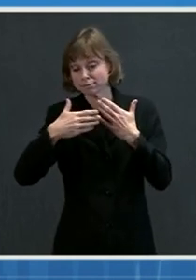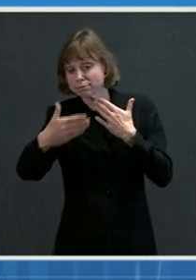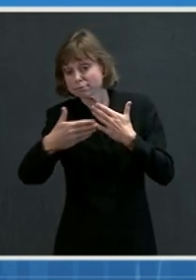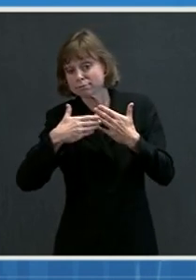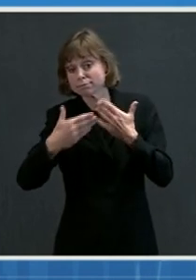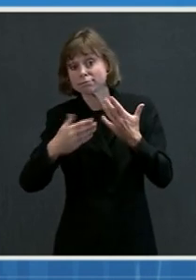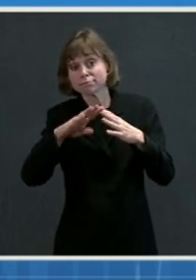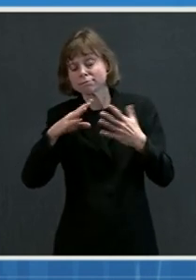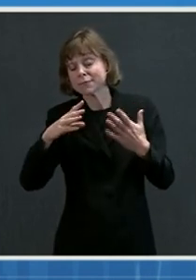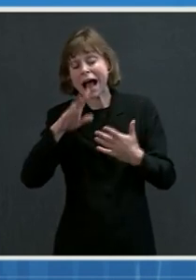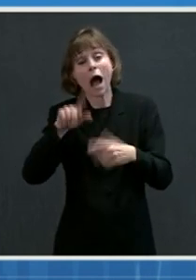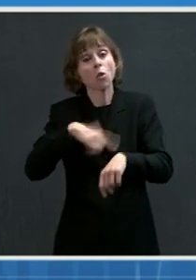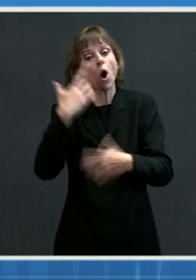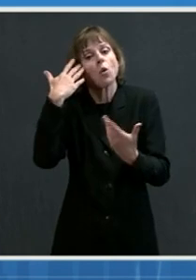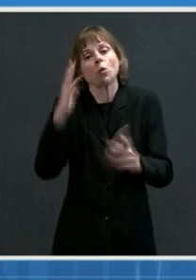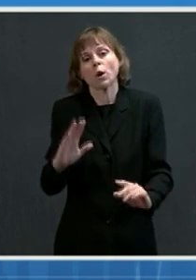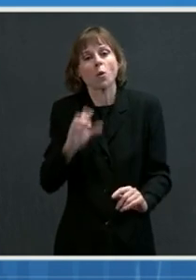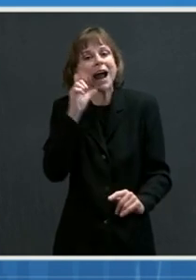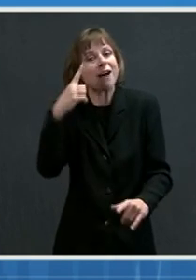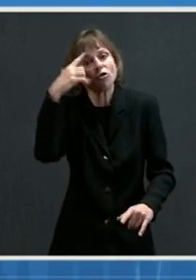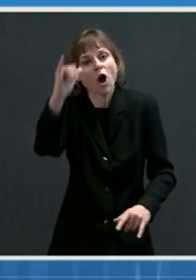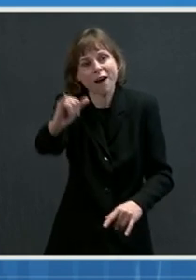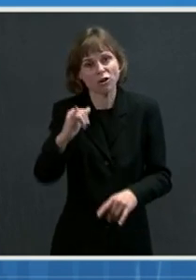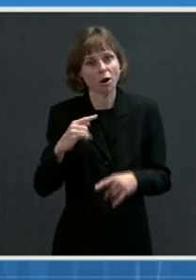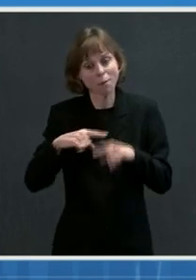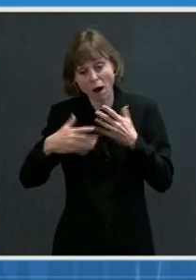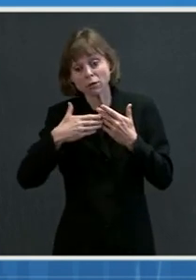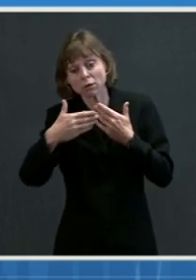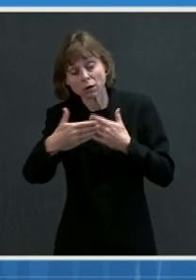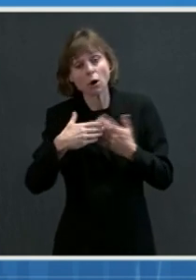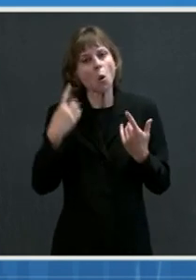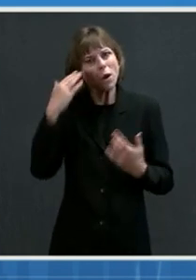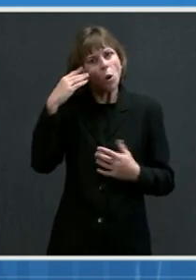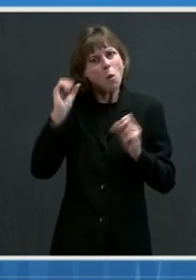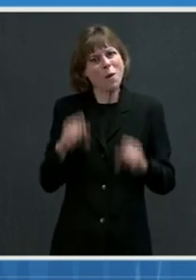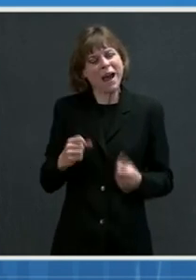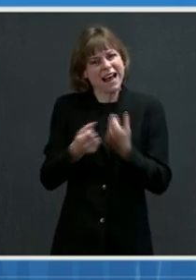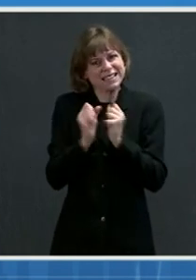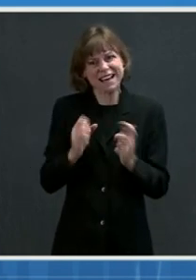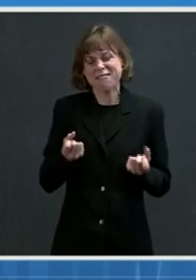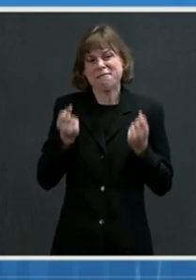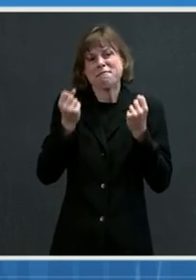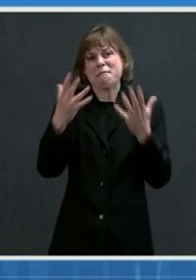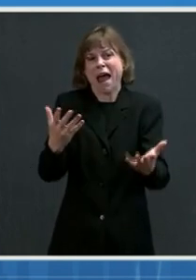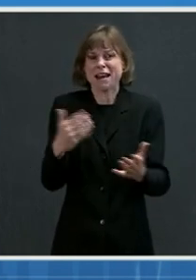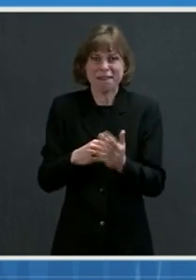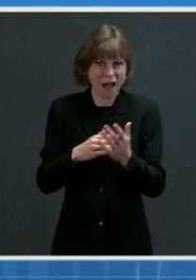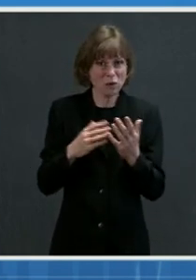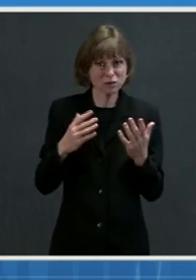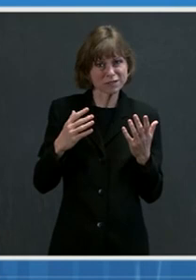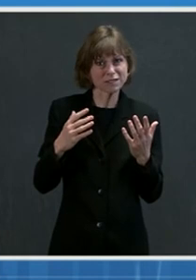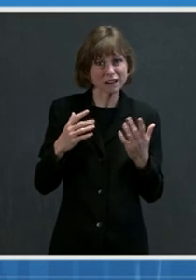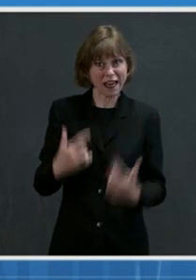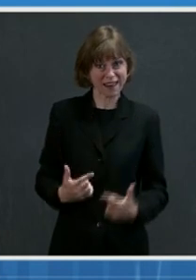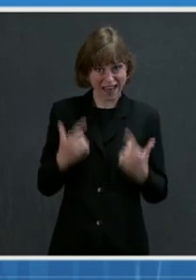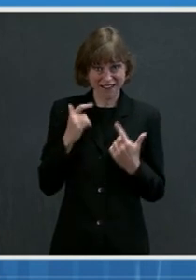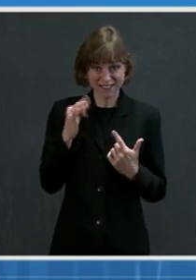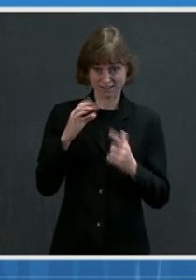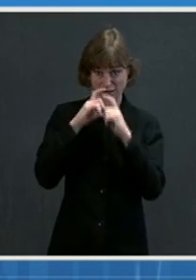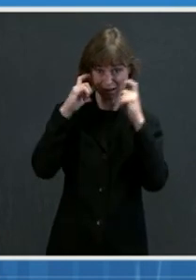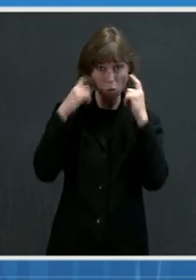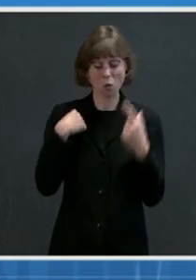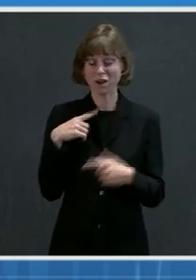that it can save tens of thousands of lives if people do this. And we strongly encourage people to continue to wear masks